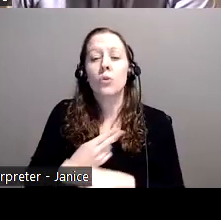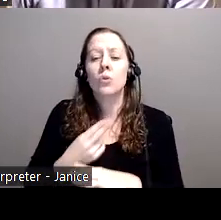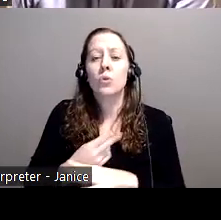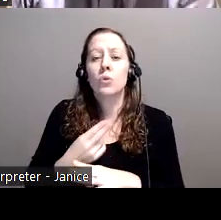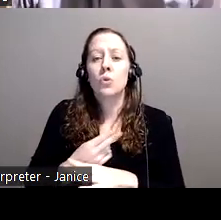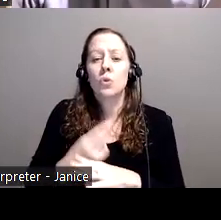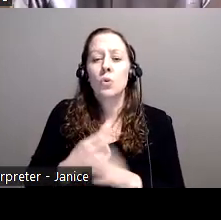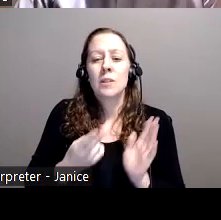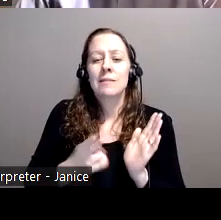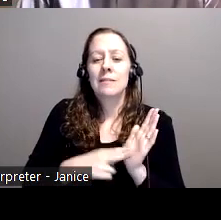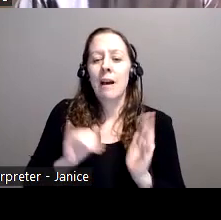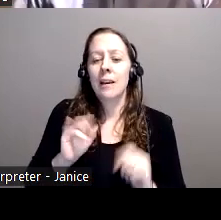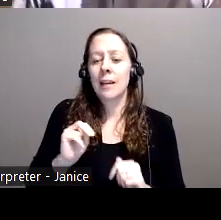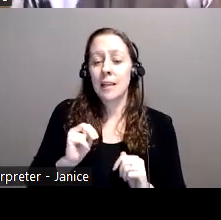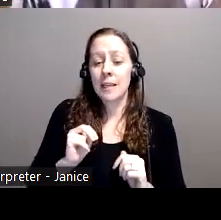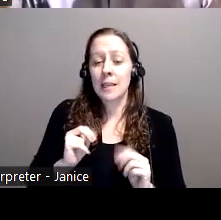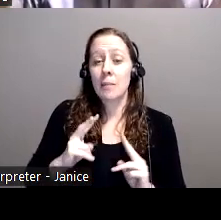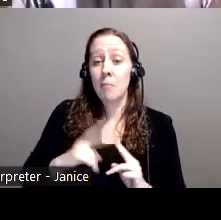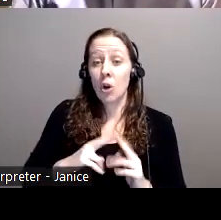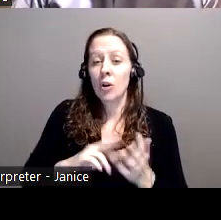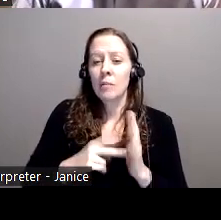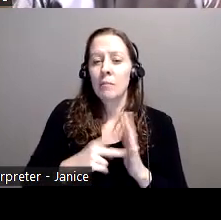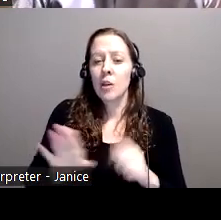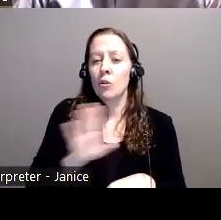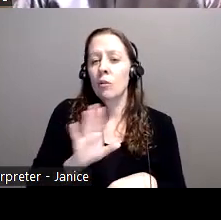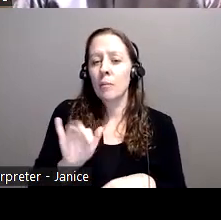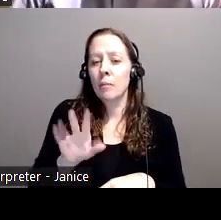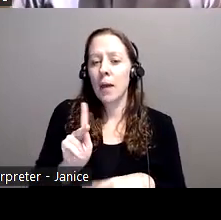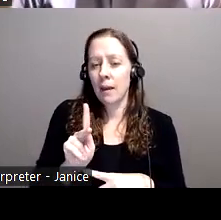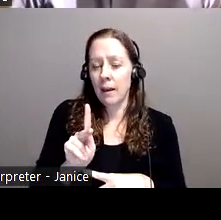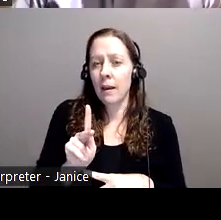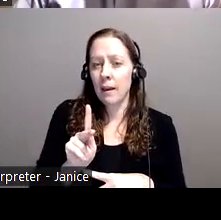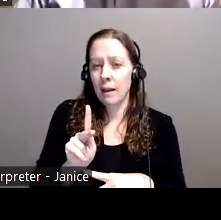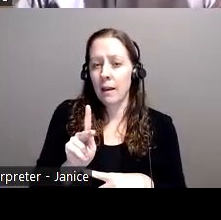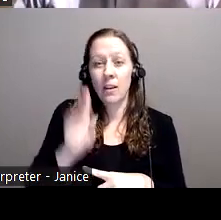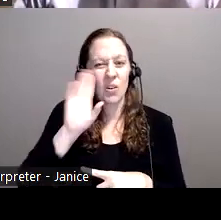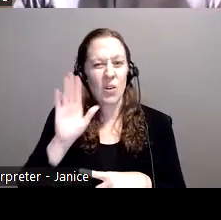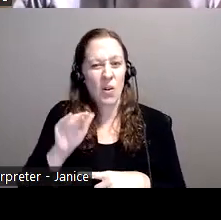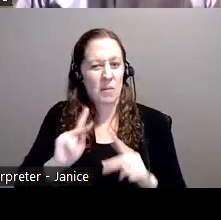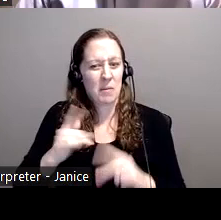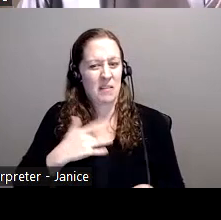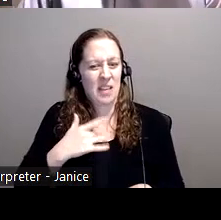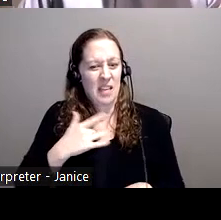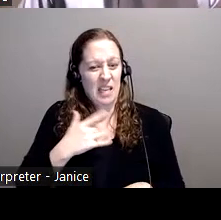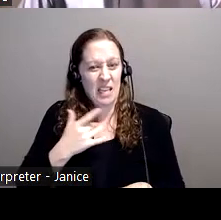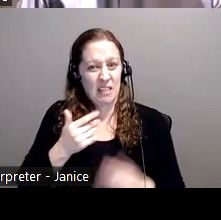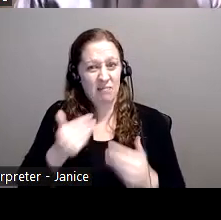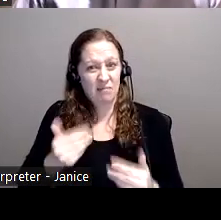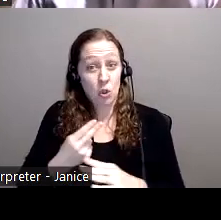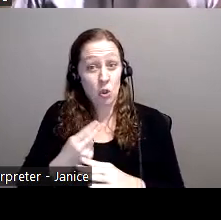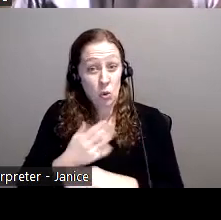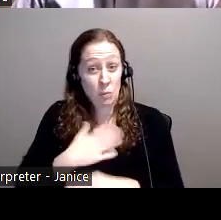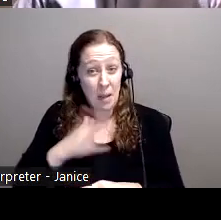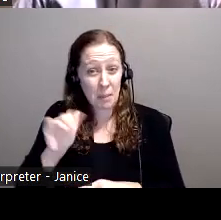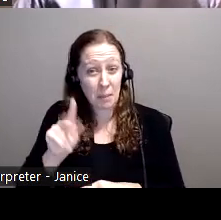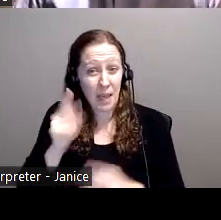sign-in partner, which is your financial institution. You know, we're aware that a lot of people aren't comfortable doing that. And